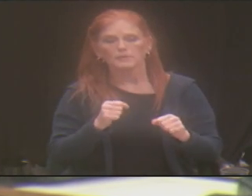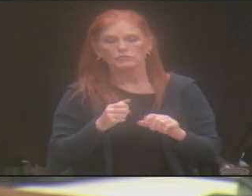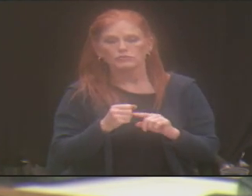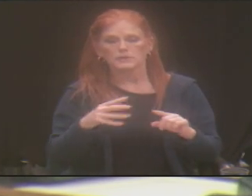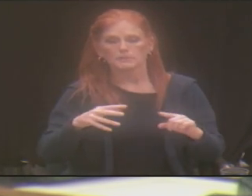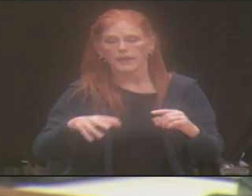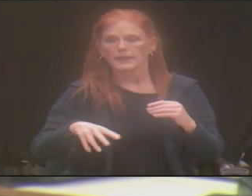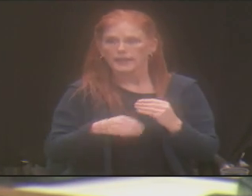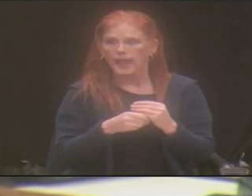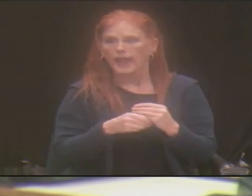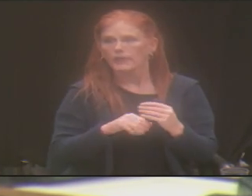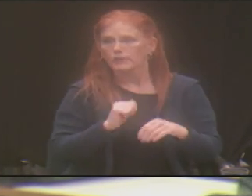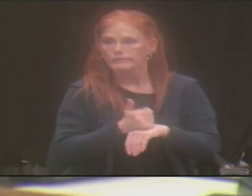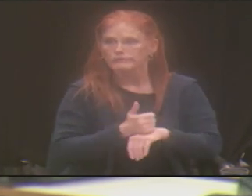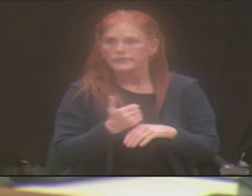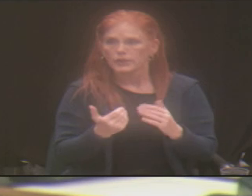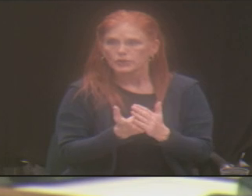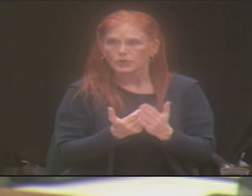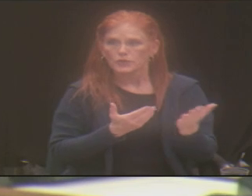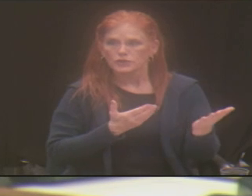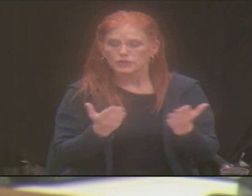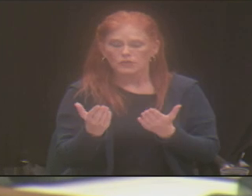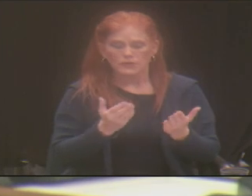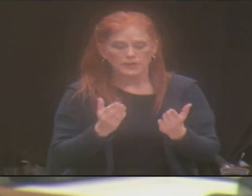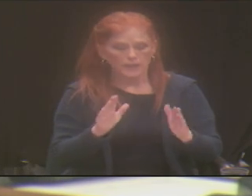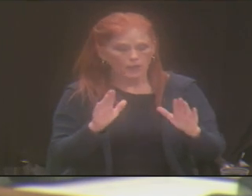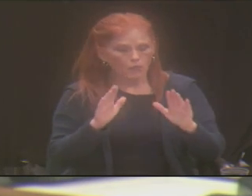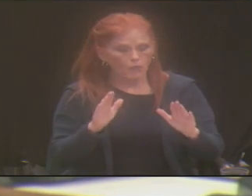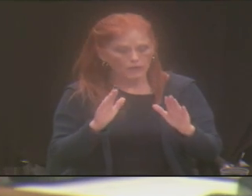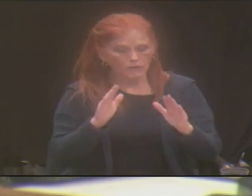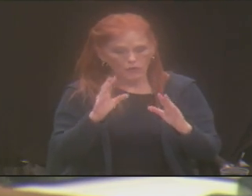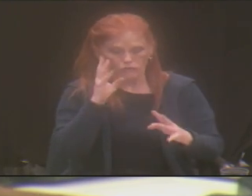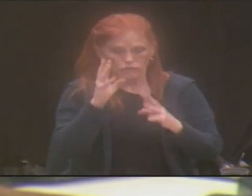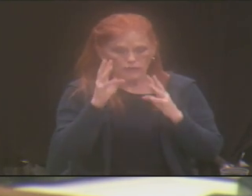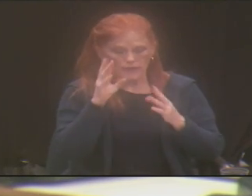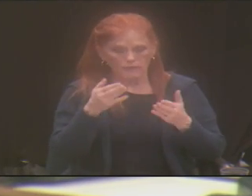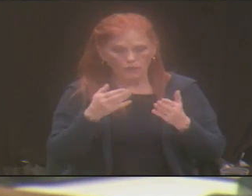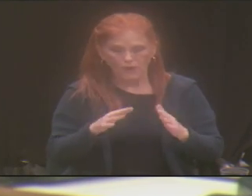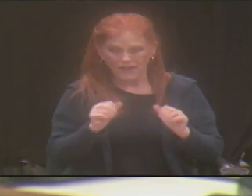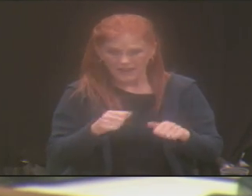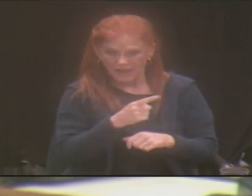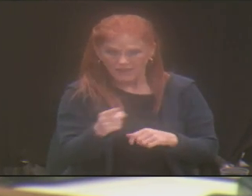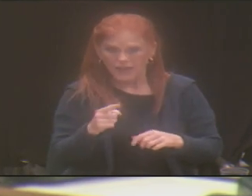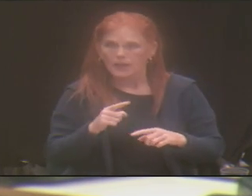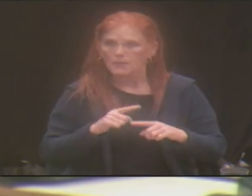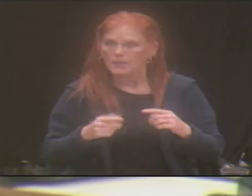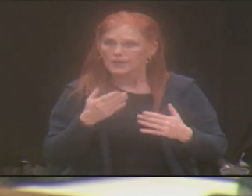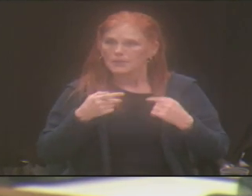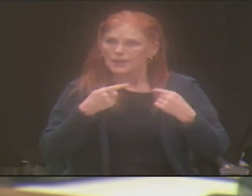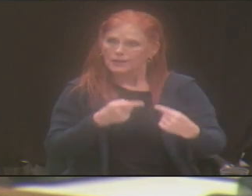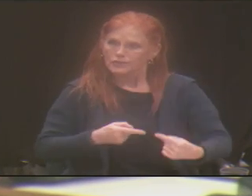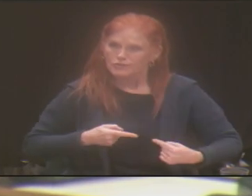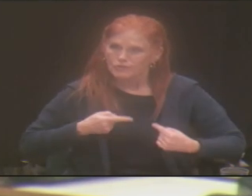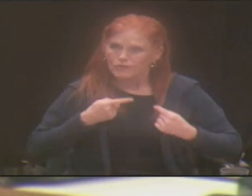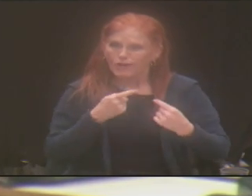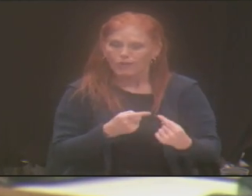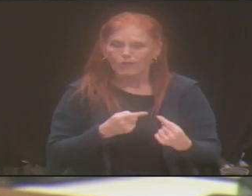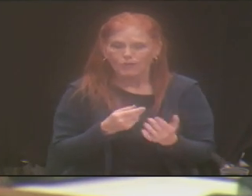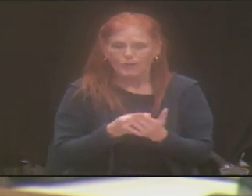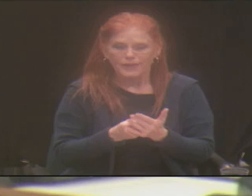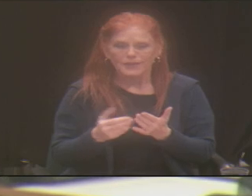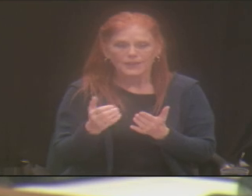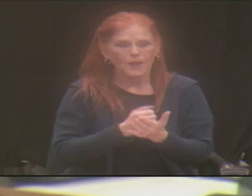services in an amazing and radical and creative way, but they're struggling with income just like everyone